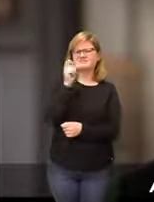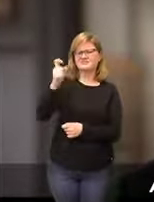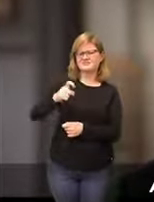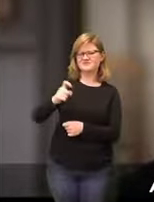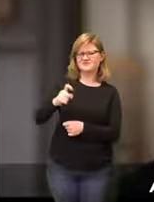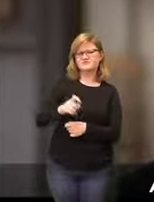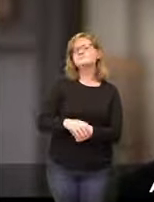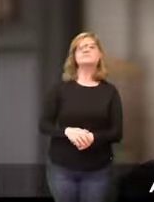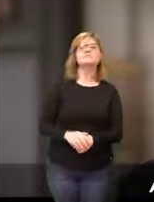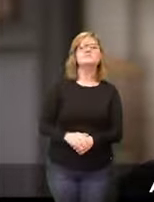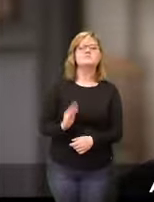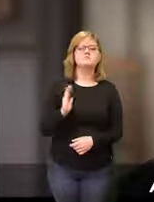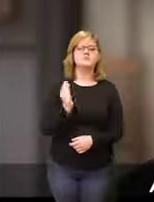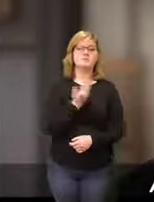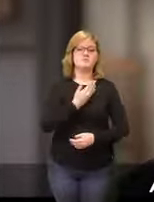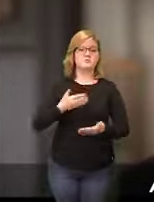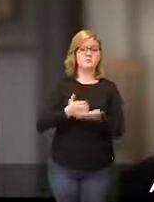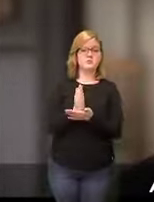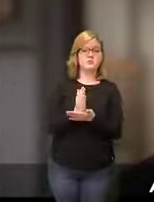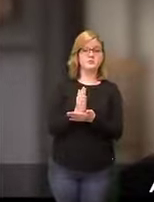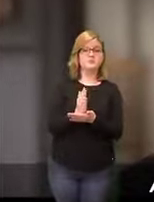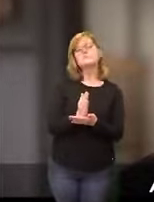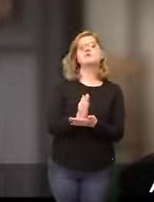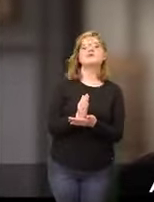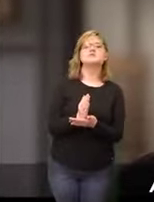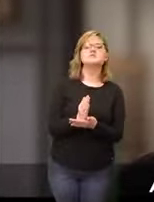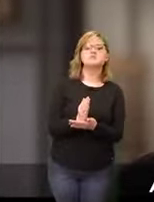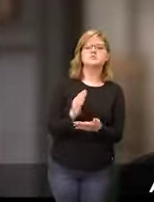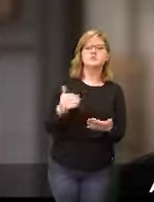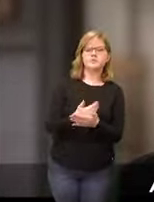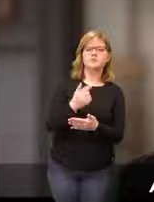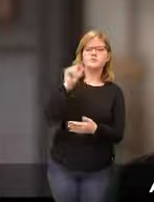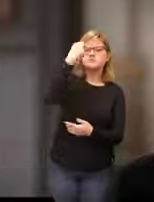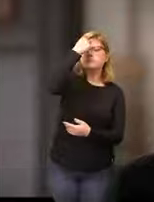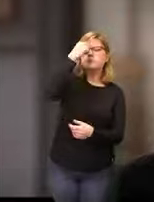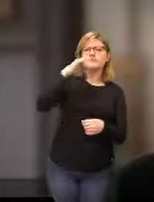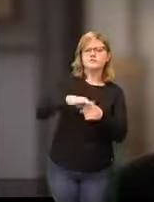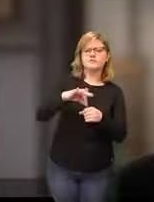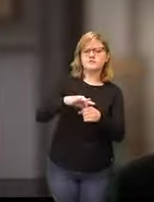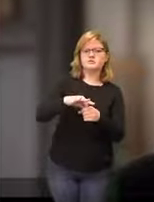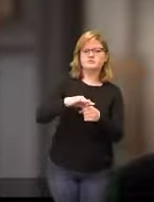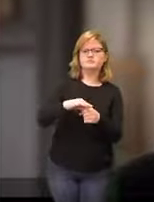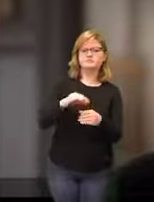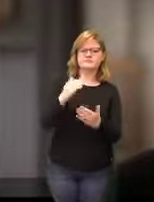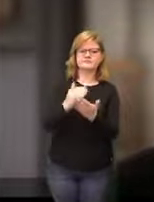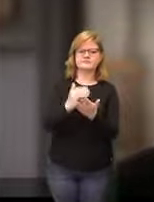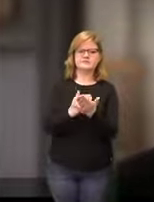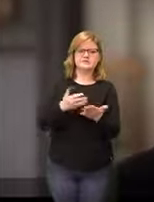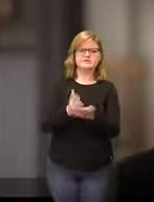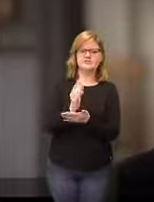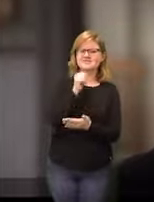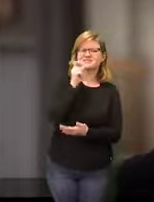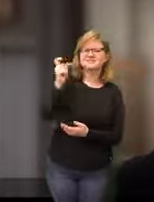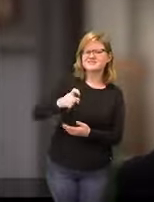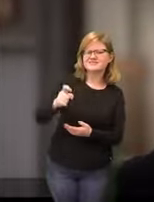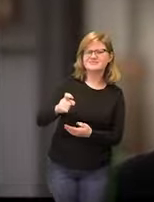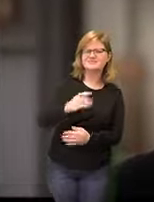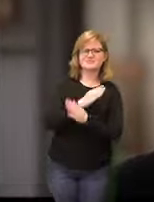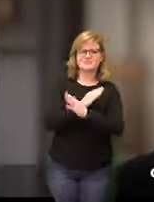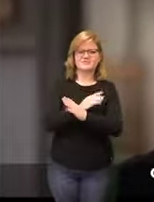in this new government a bill of rights is absurd it prevents what?